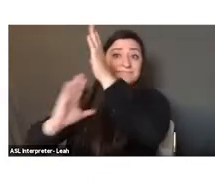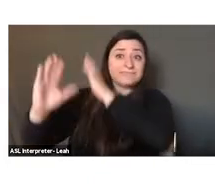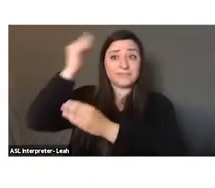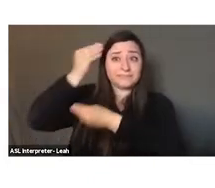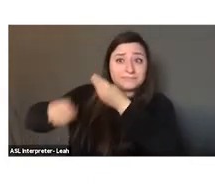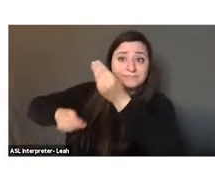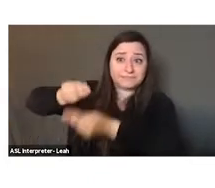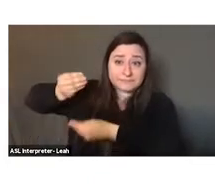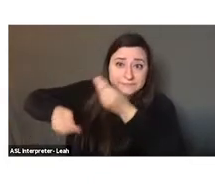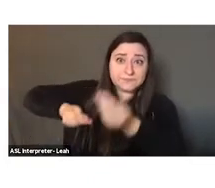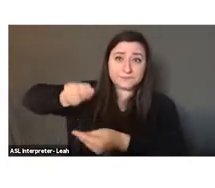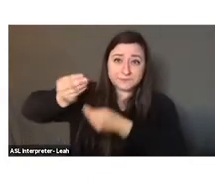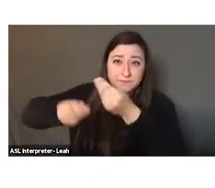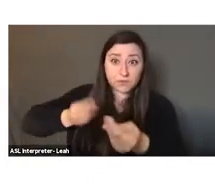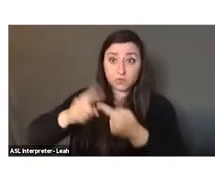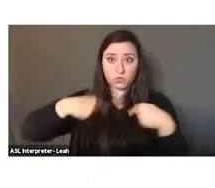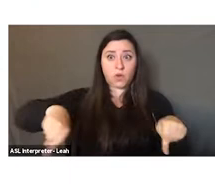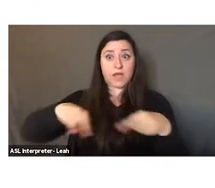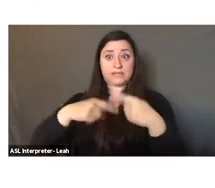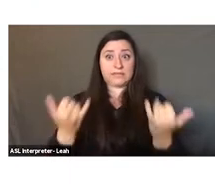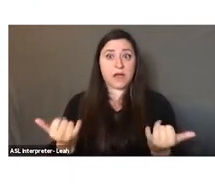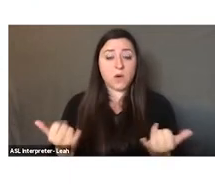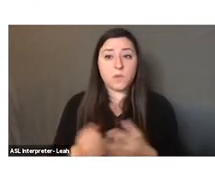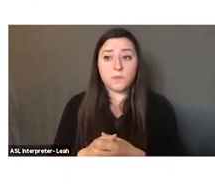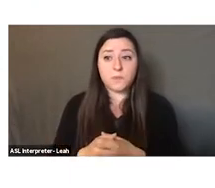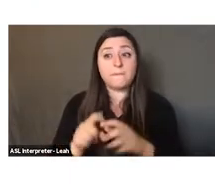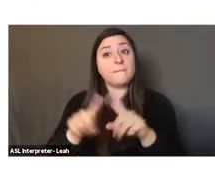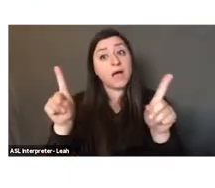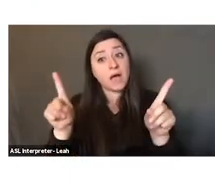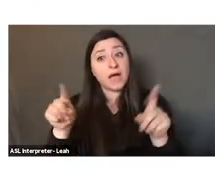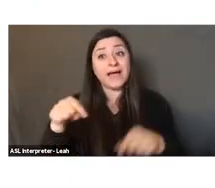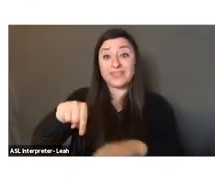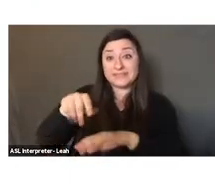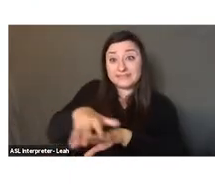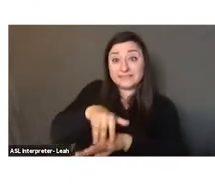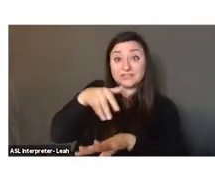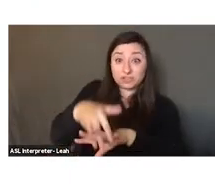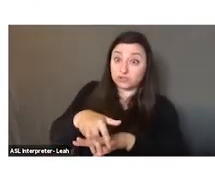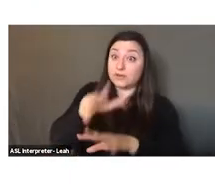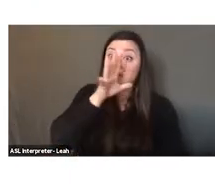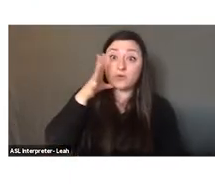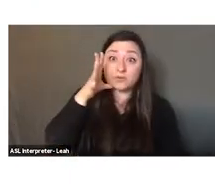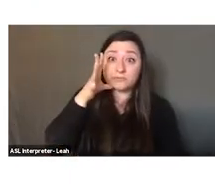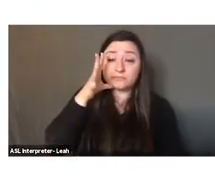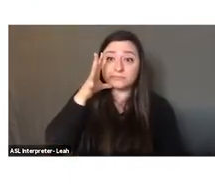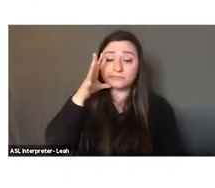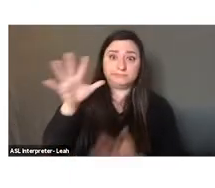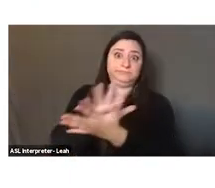down through generations to us. However, this indigenous agriculture was disrupted,